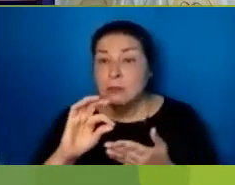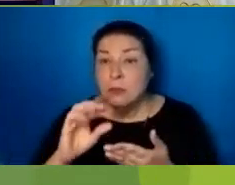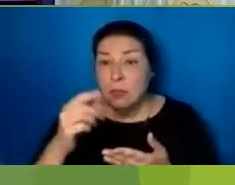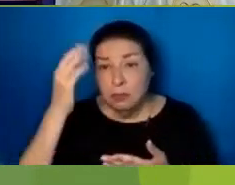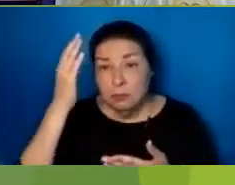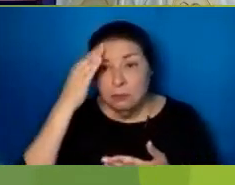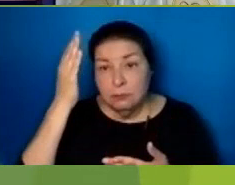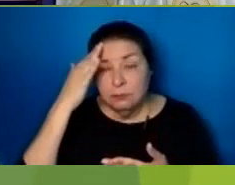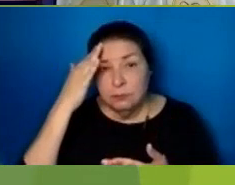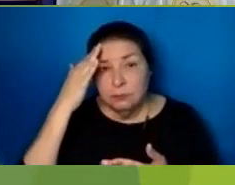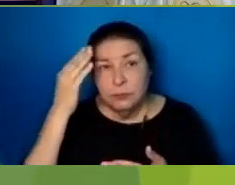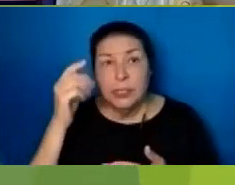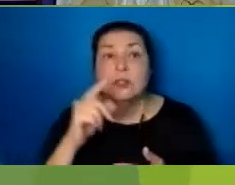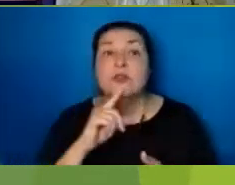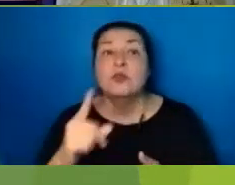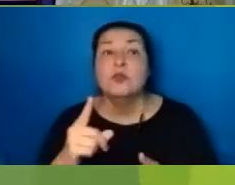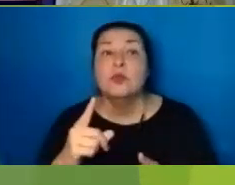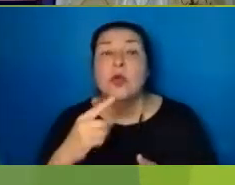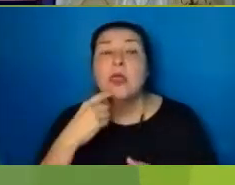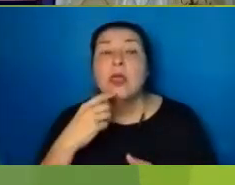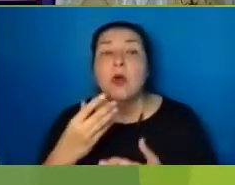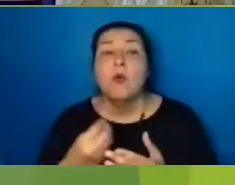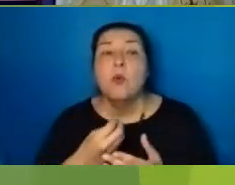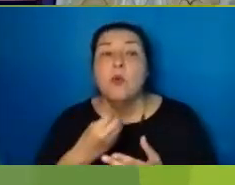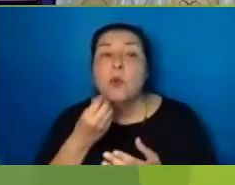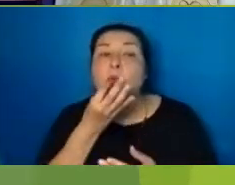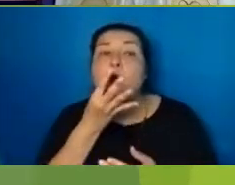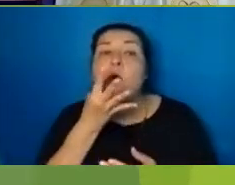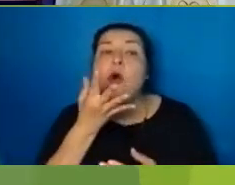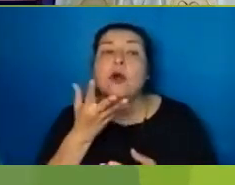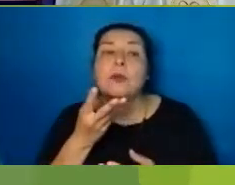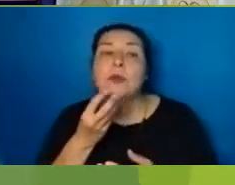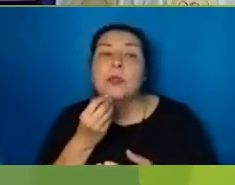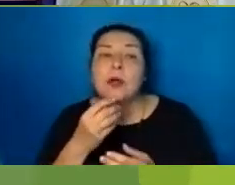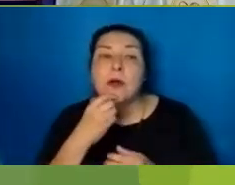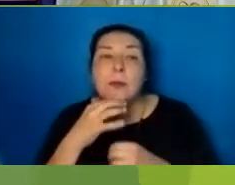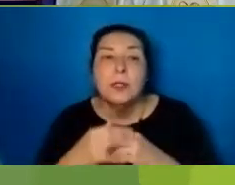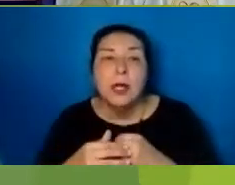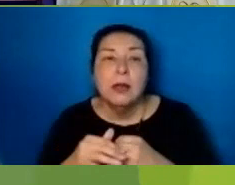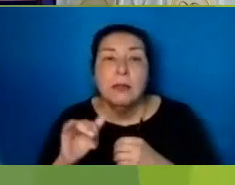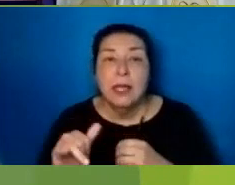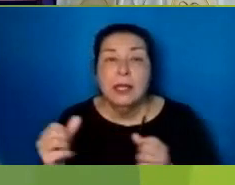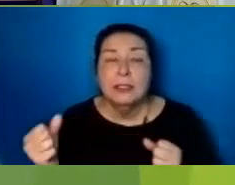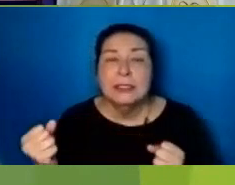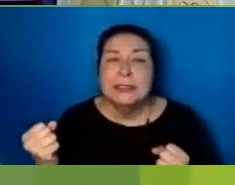The warmth of blood The chill of steel